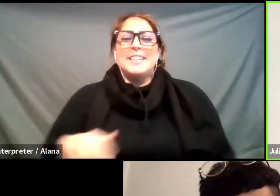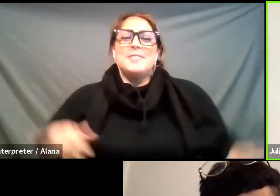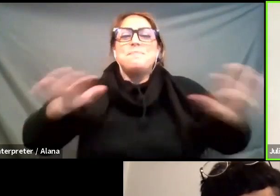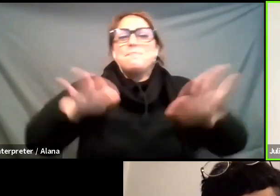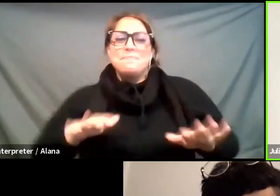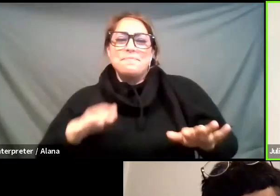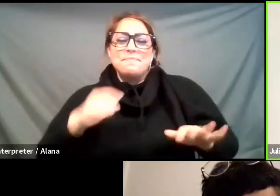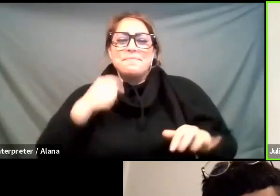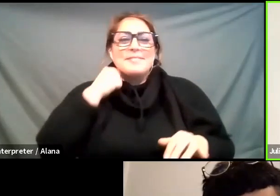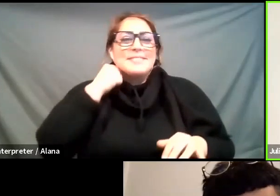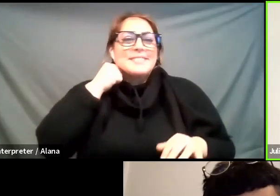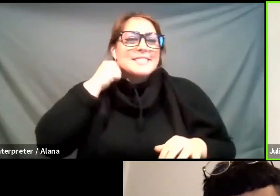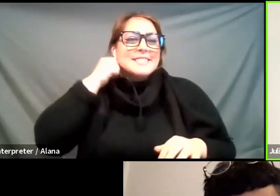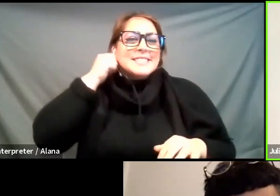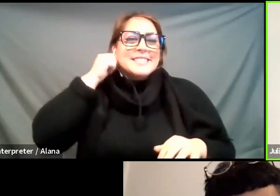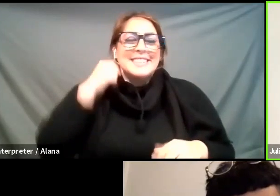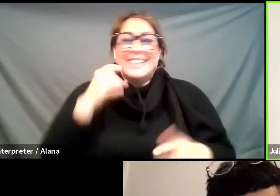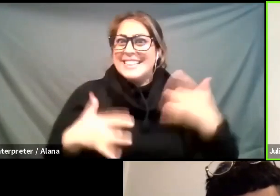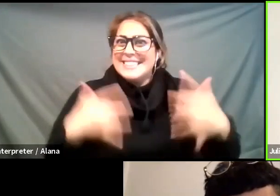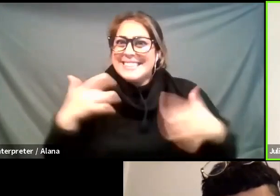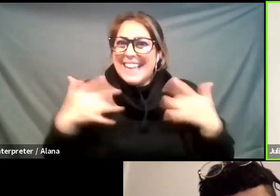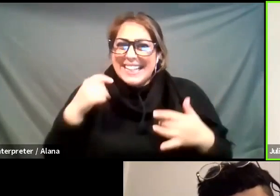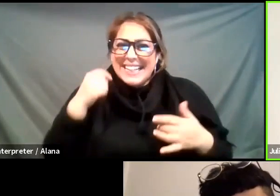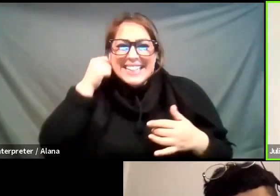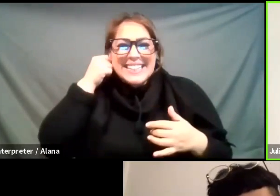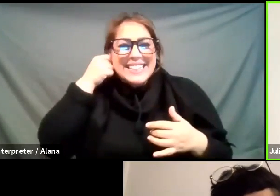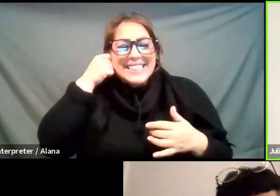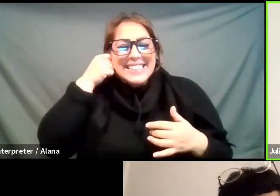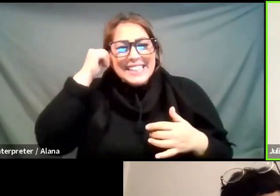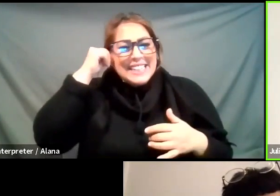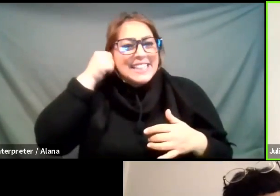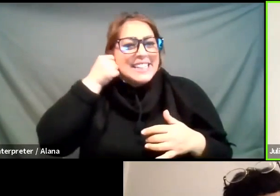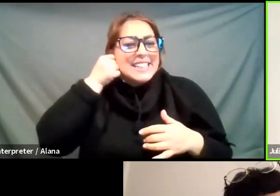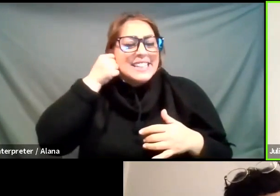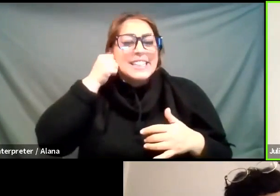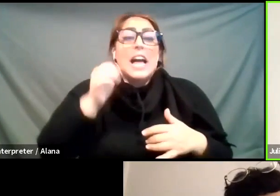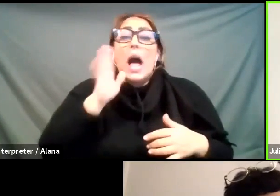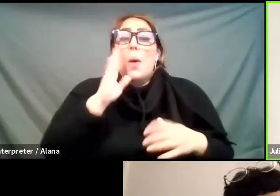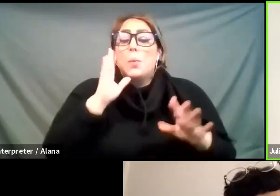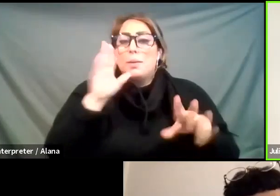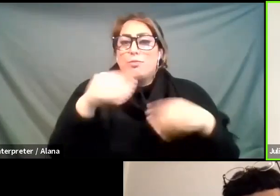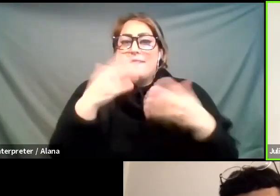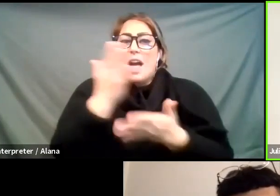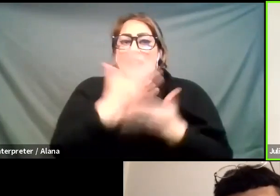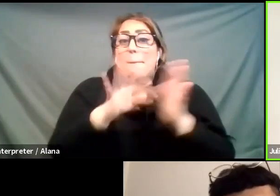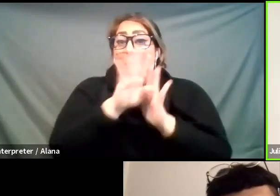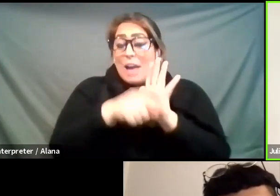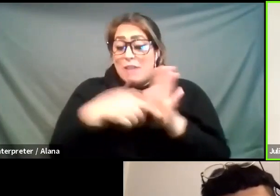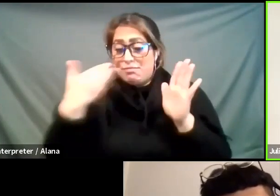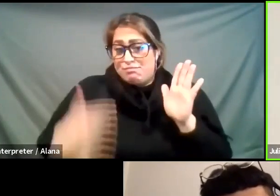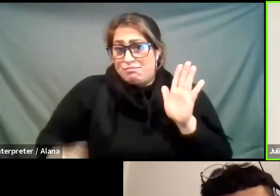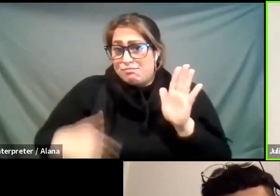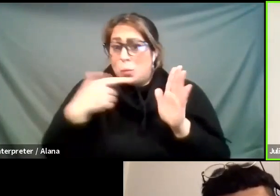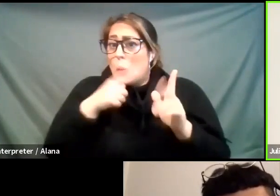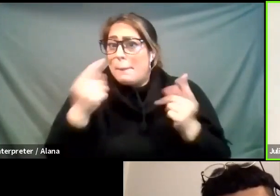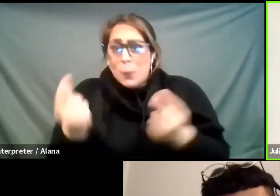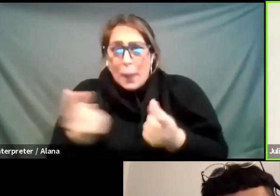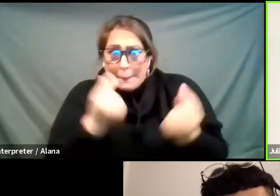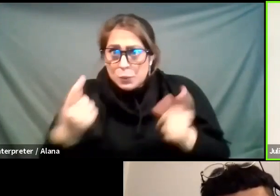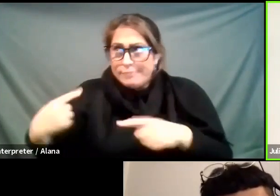that's super exciting um i'm going to give you a little bit of background about myself and the work that i've been doing